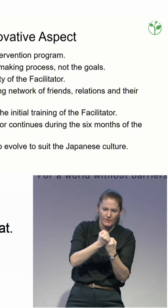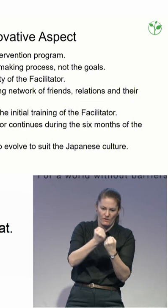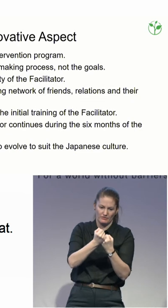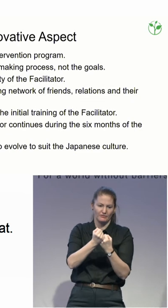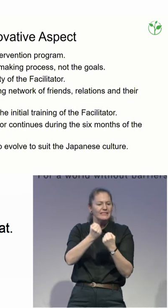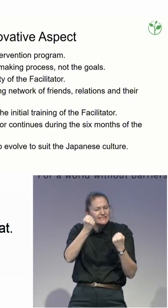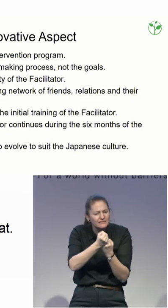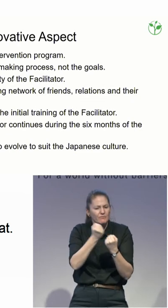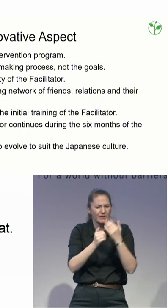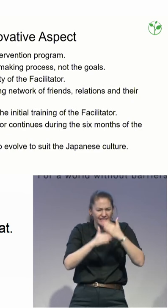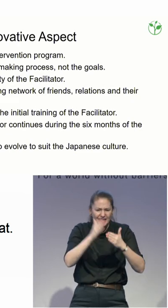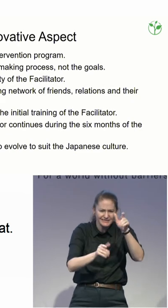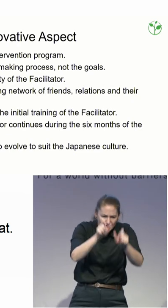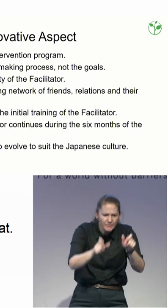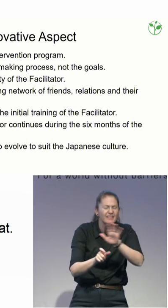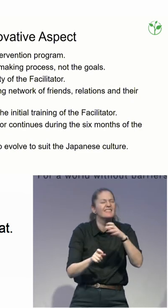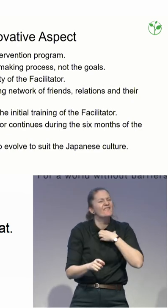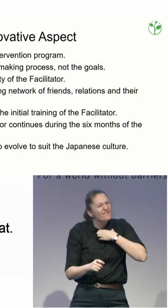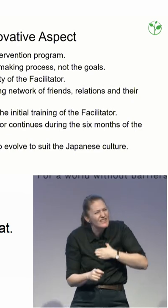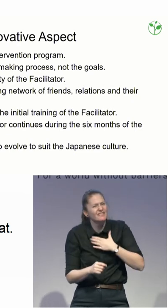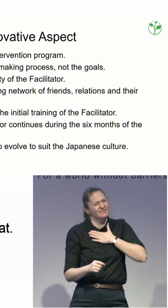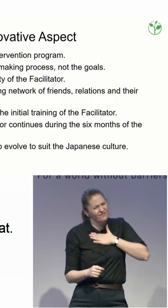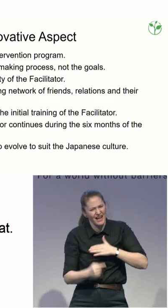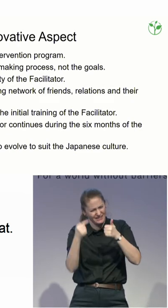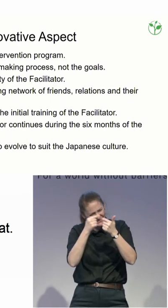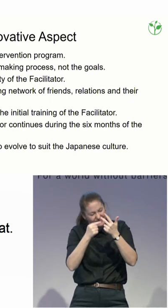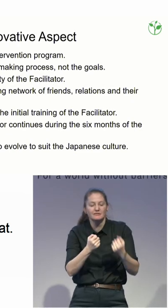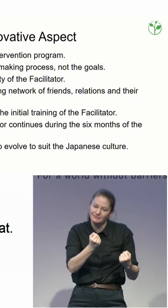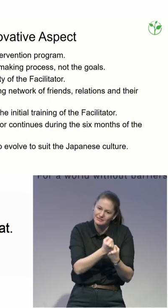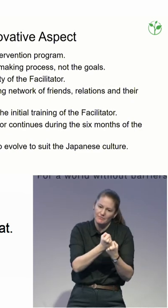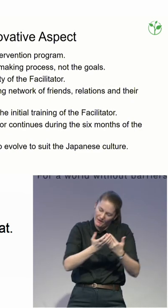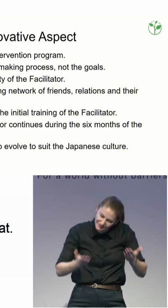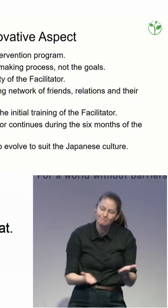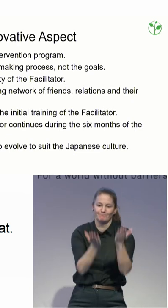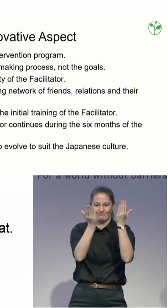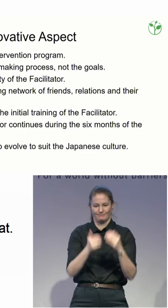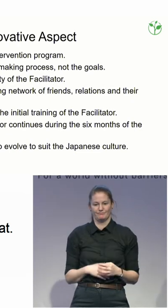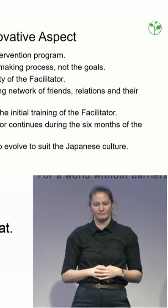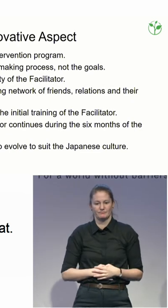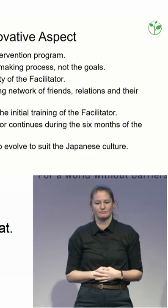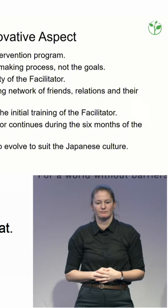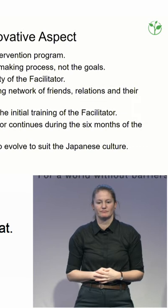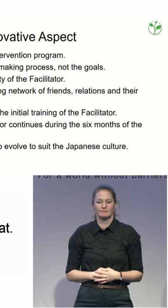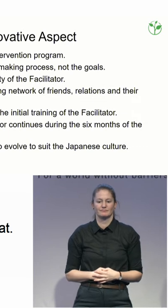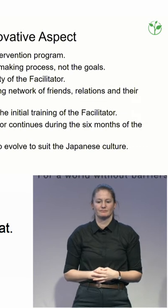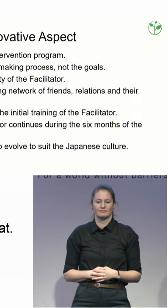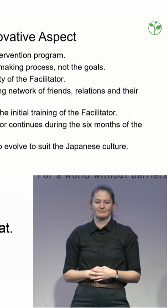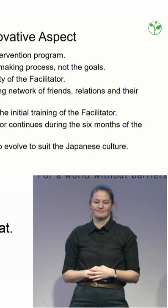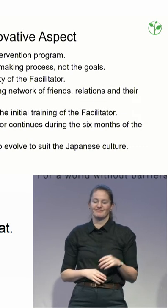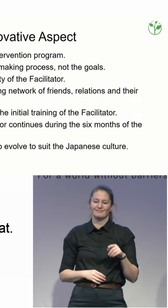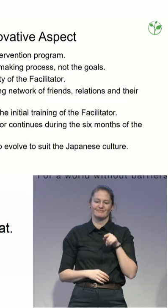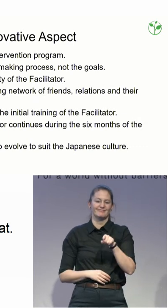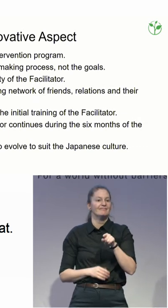So how is it innovative? Well, it works with anyone with a disability. We don't specifically